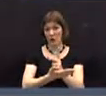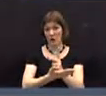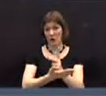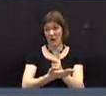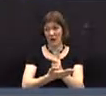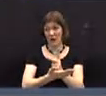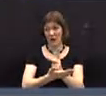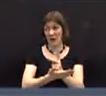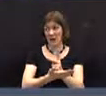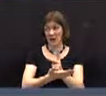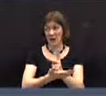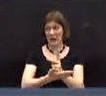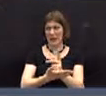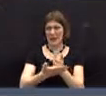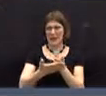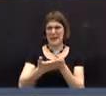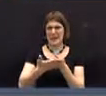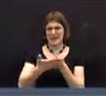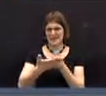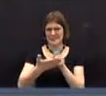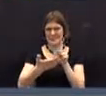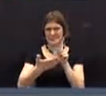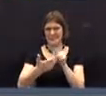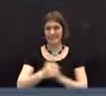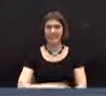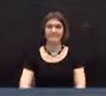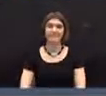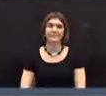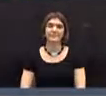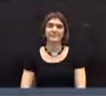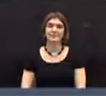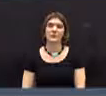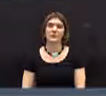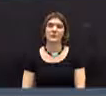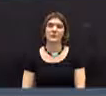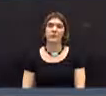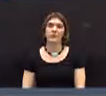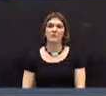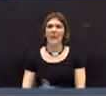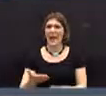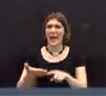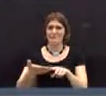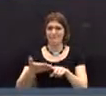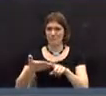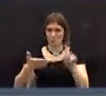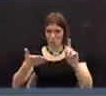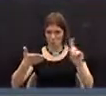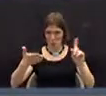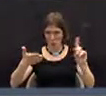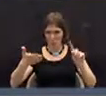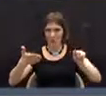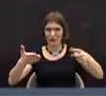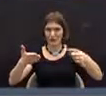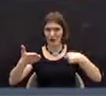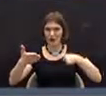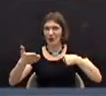I'm not sure where it starts, right?